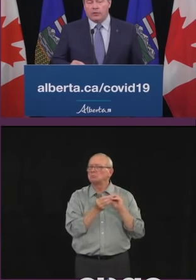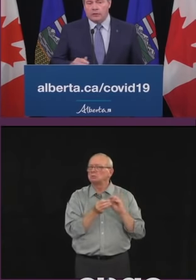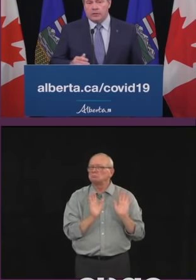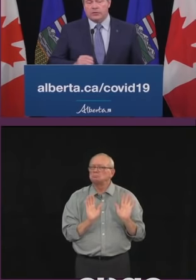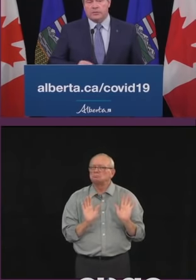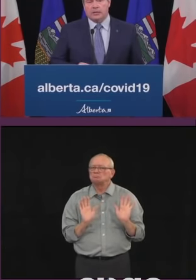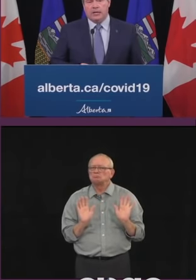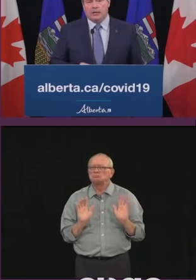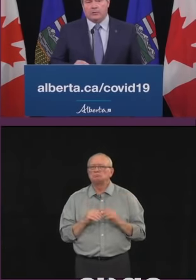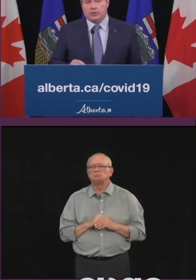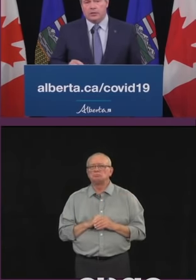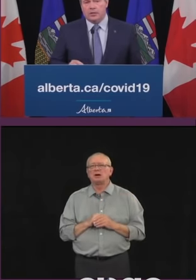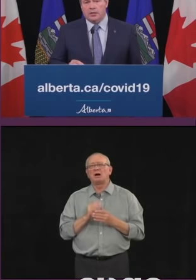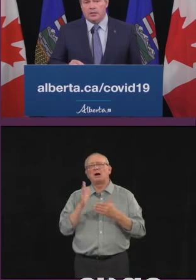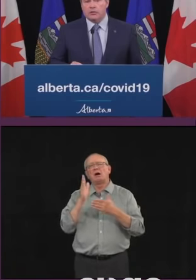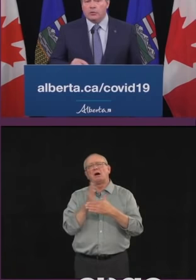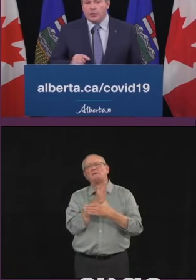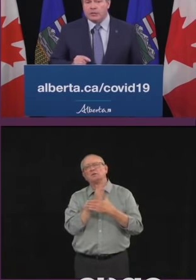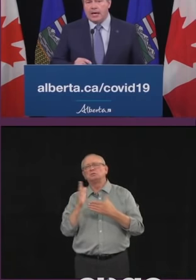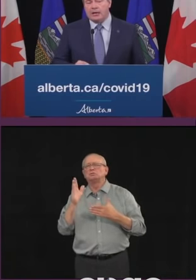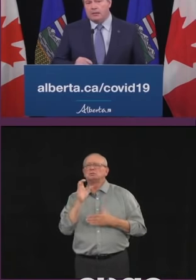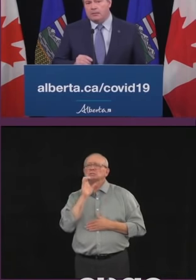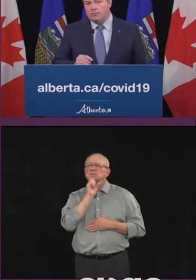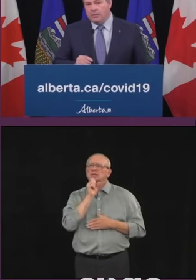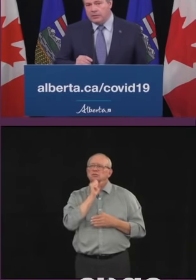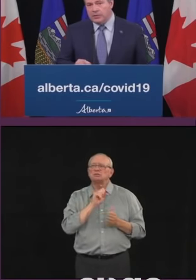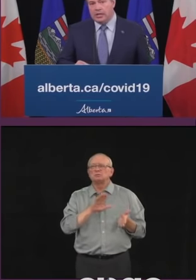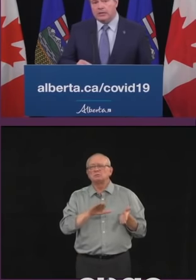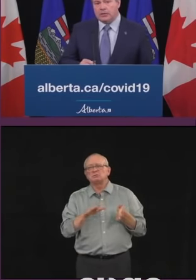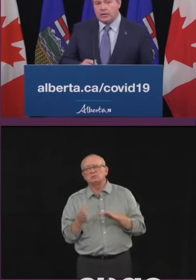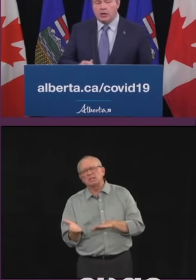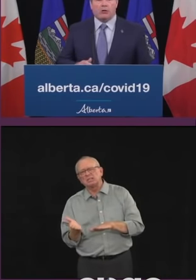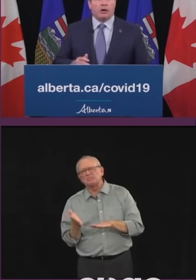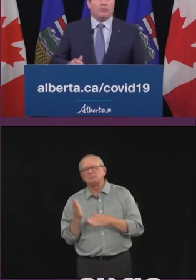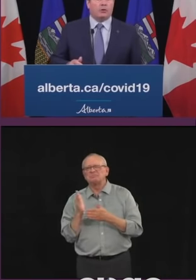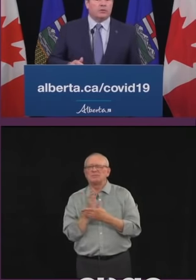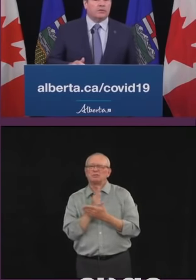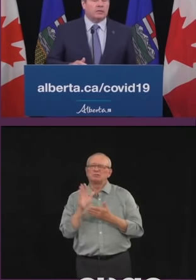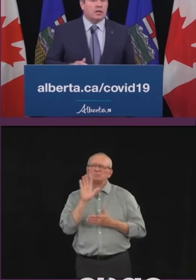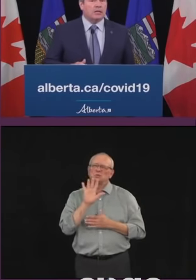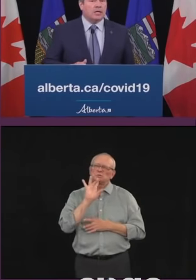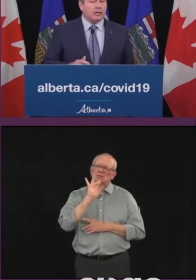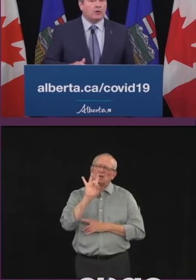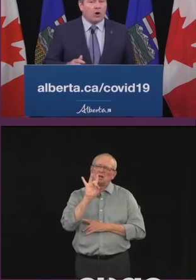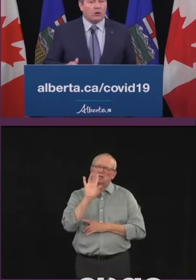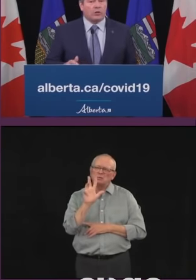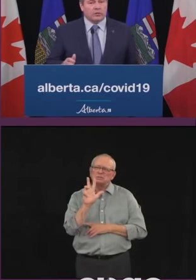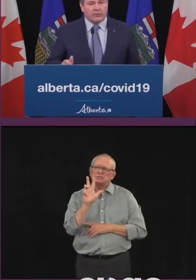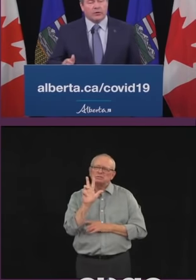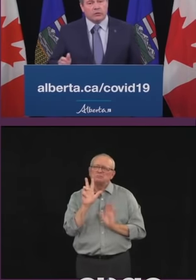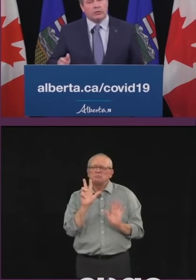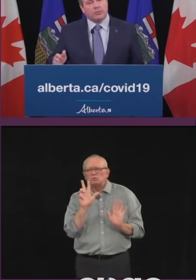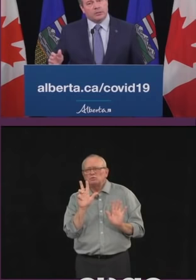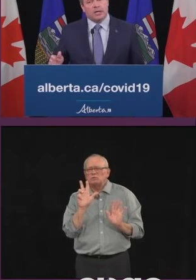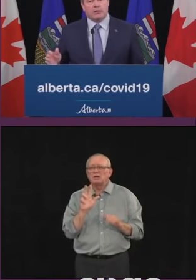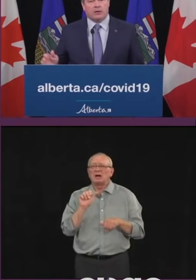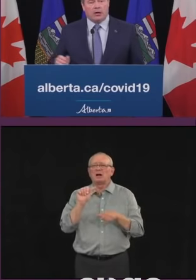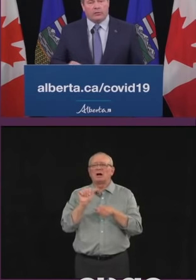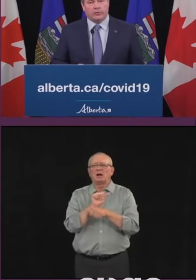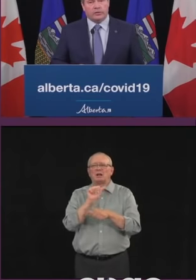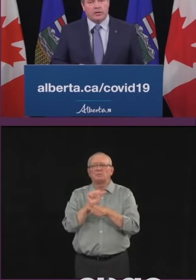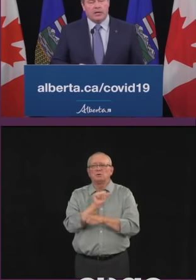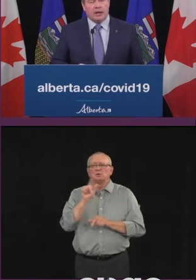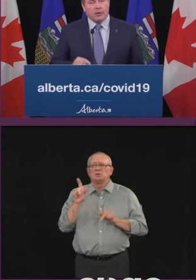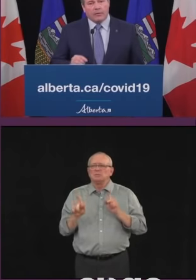died from COVID-19 continues to be 83. So what the data may be saying is that younger Albertans have taken to heart their civic duty to protect